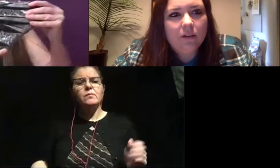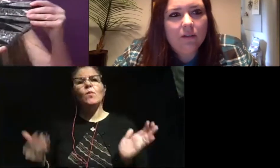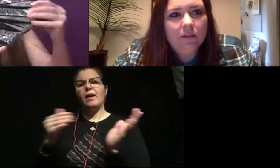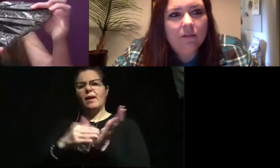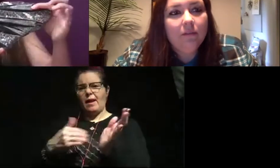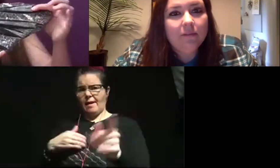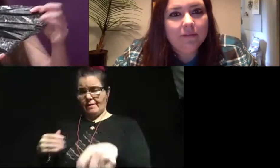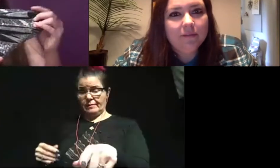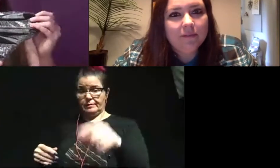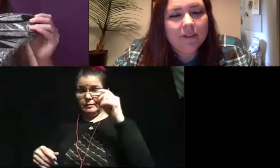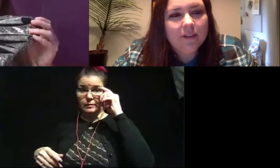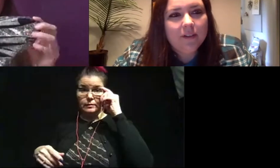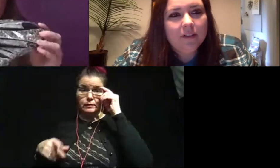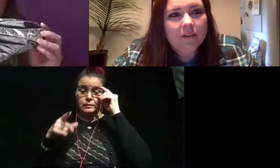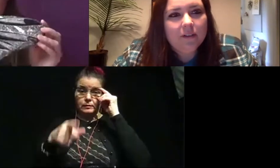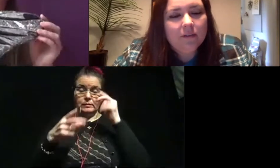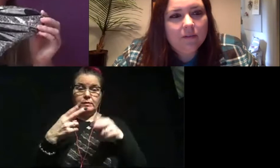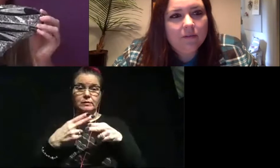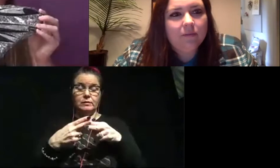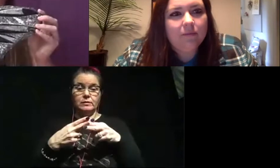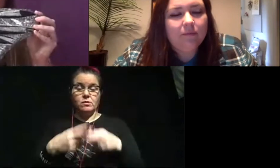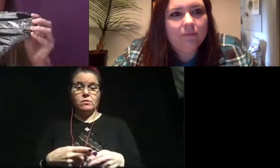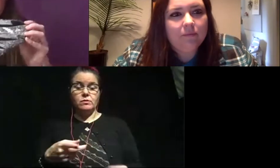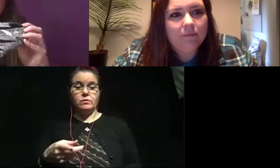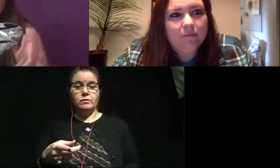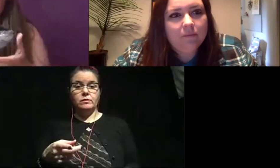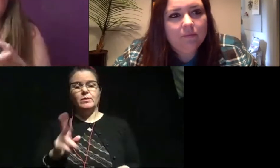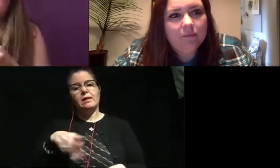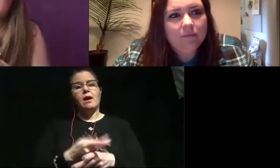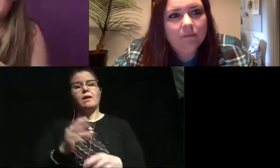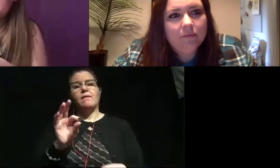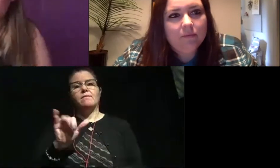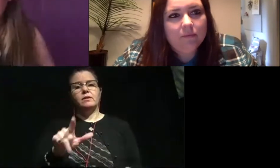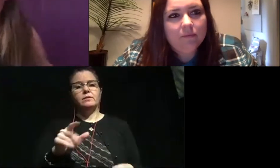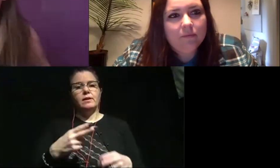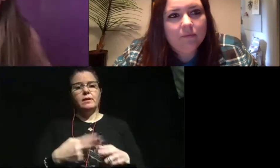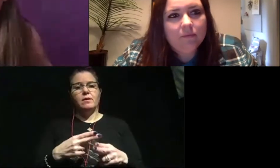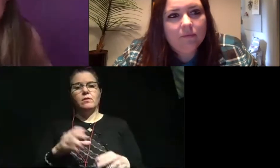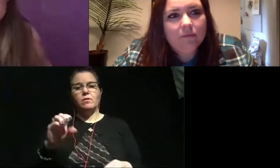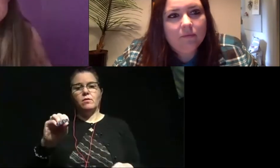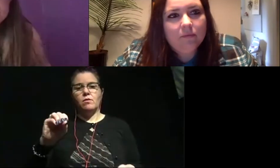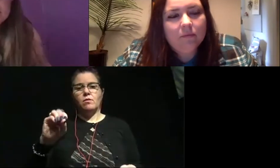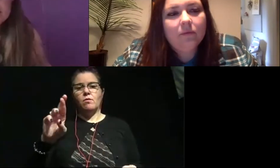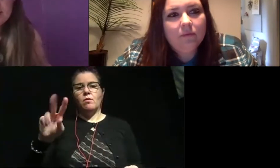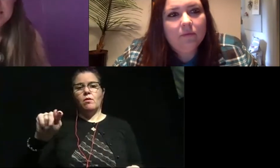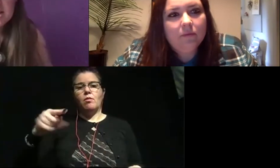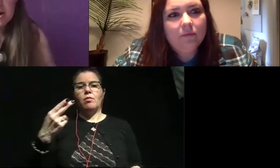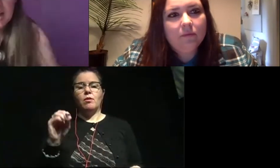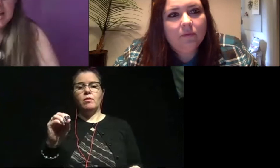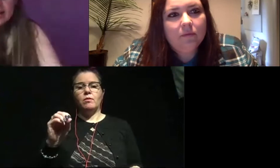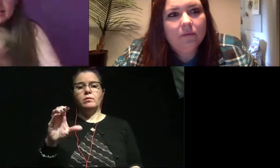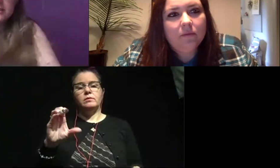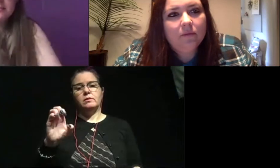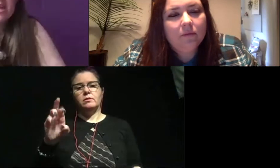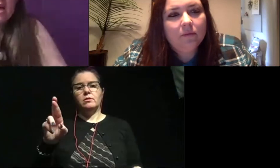right here. So this is called, uh, this is a type of fossil. The name of it is Ortho Keras, C-E-R